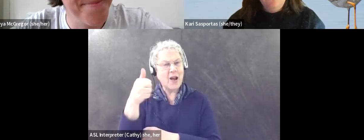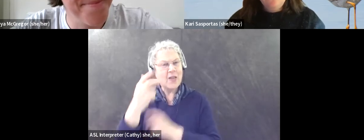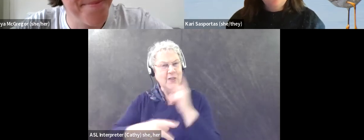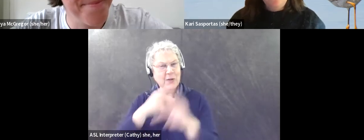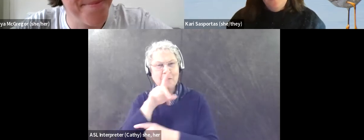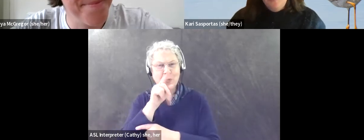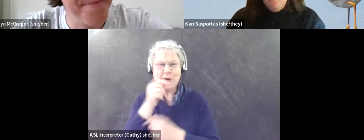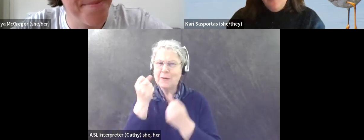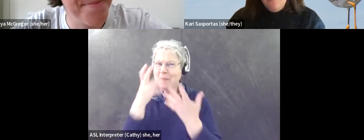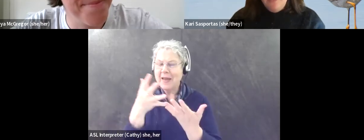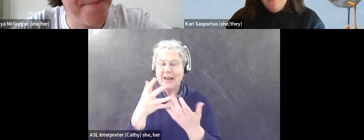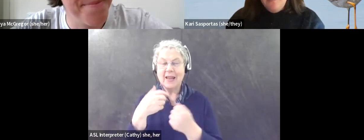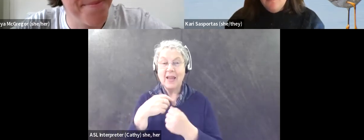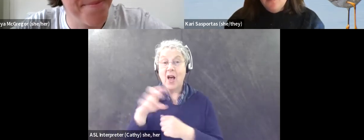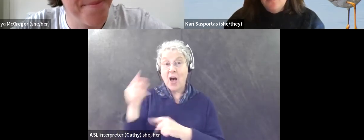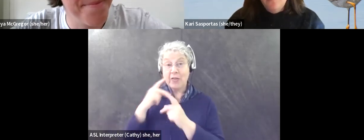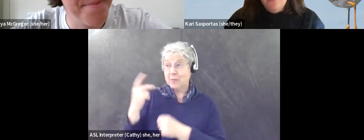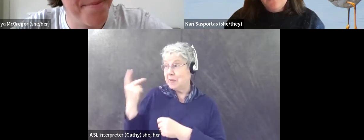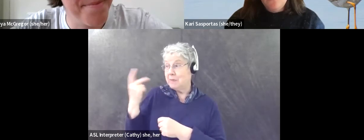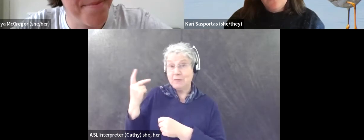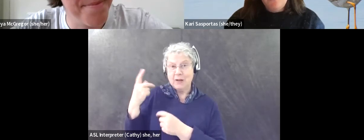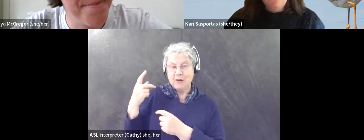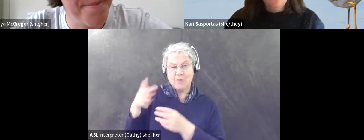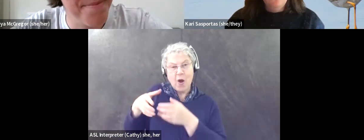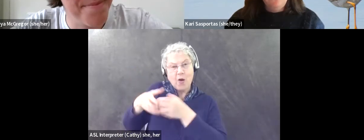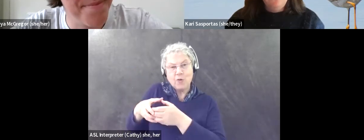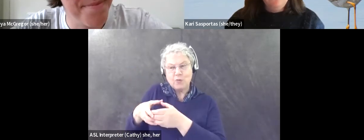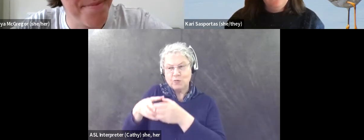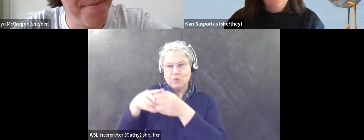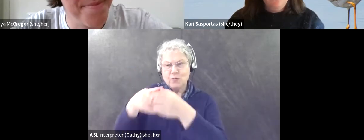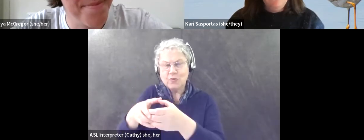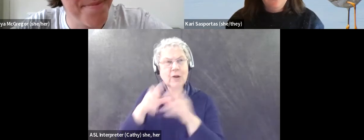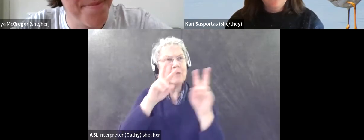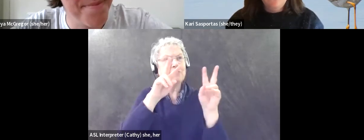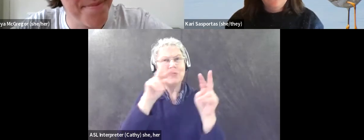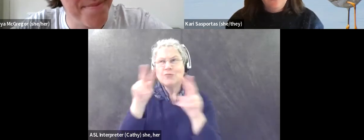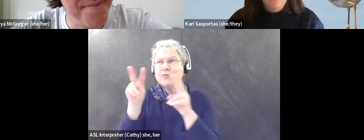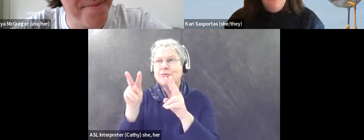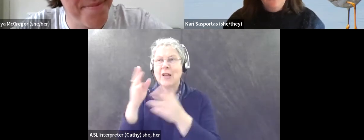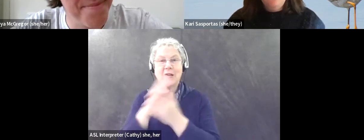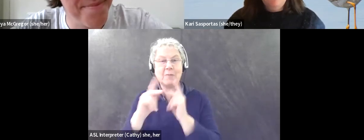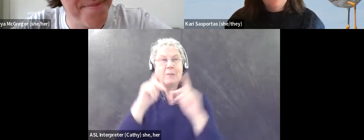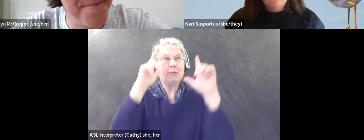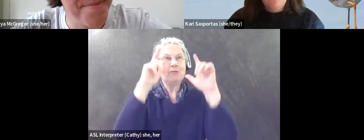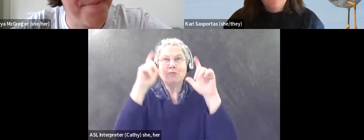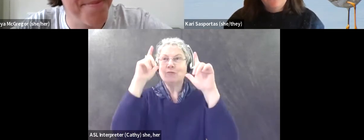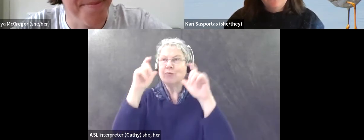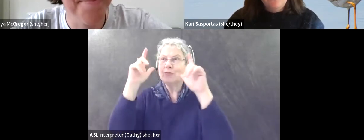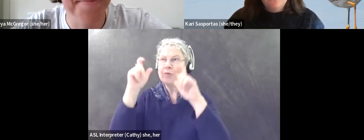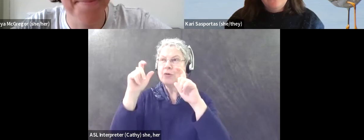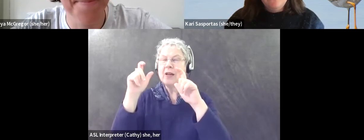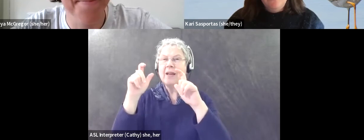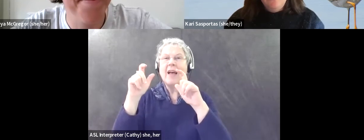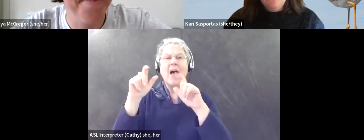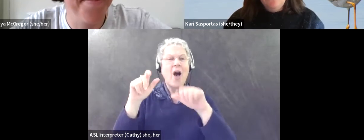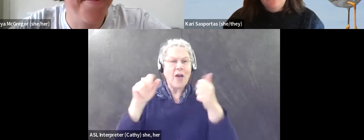And just by the fact that there's a group of us and we're stopped and we're looking and some people have cameras, other people are going to come over. They're